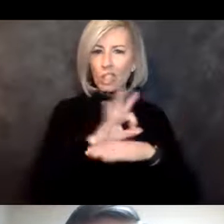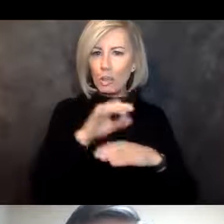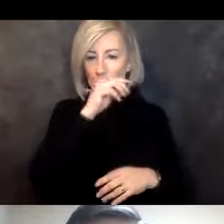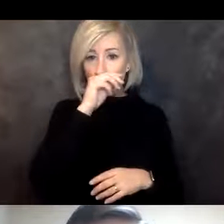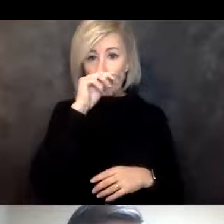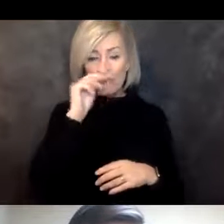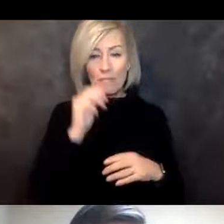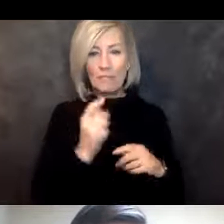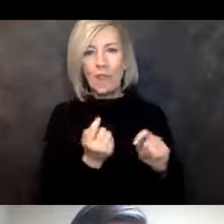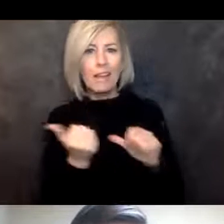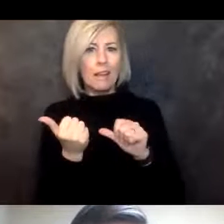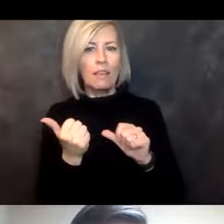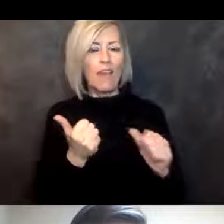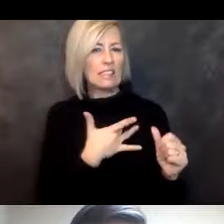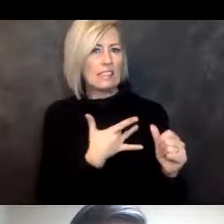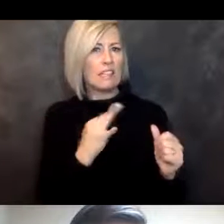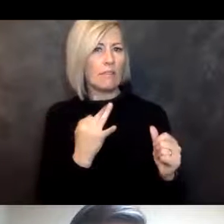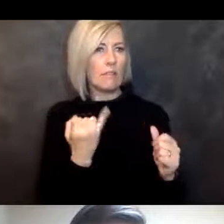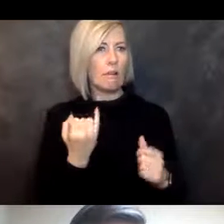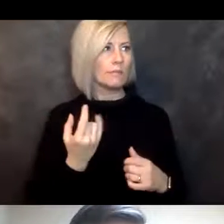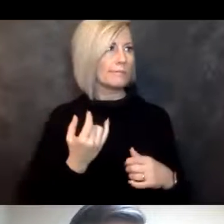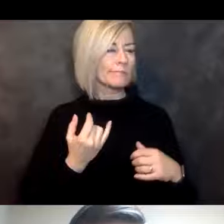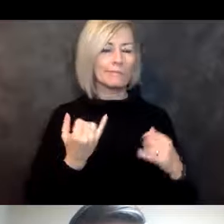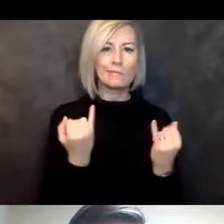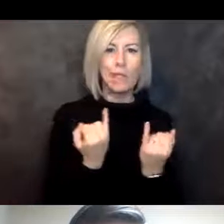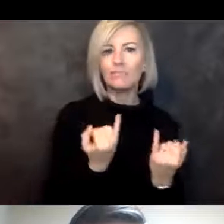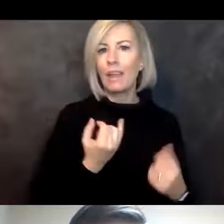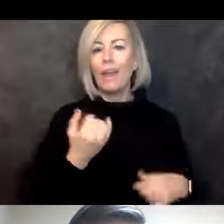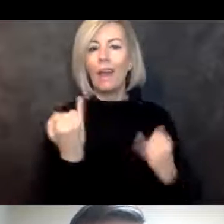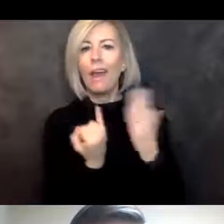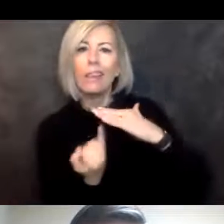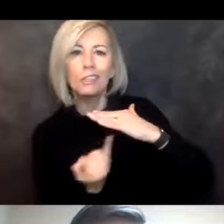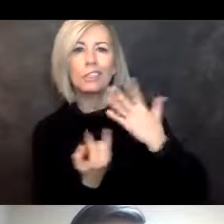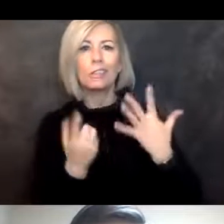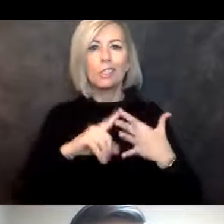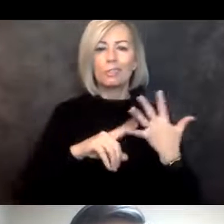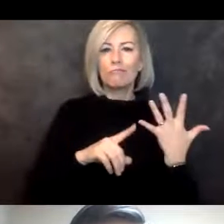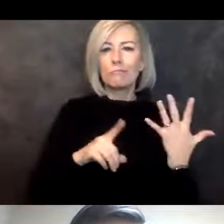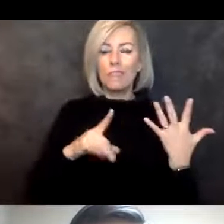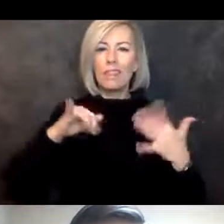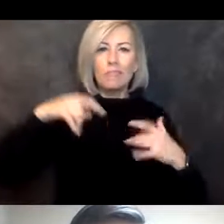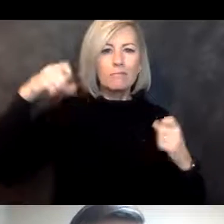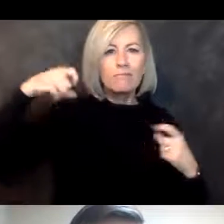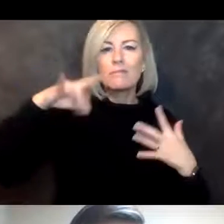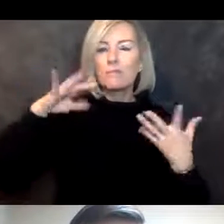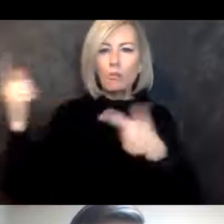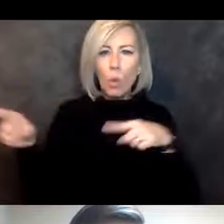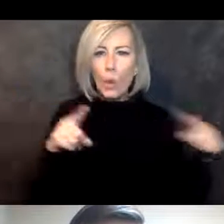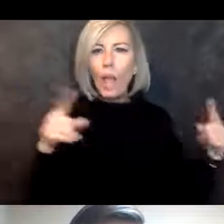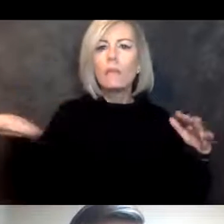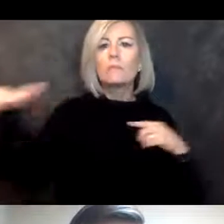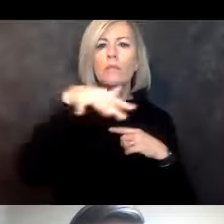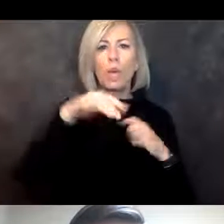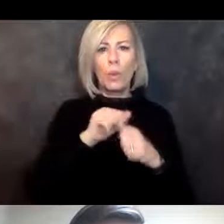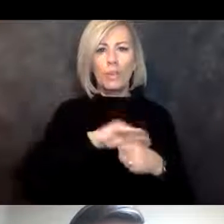sense of isolation and all the external stimuli that are going on out there